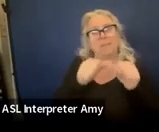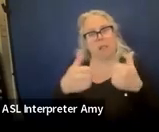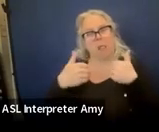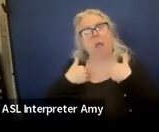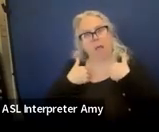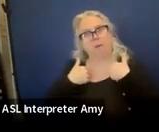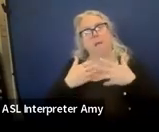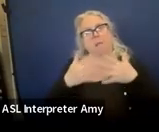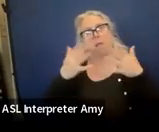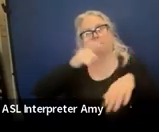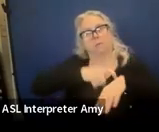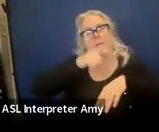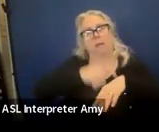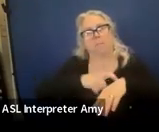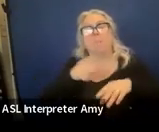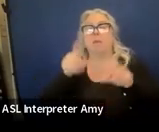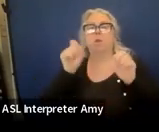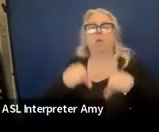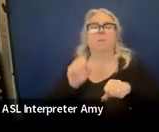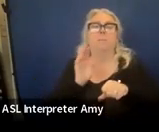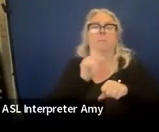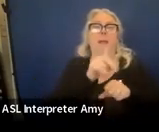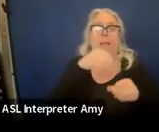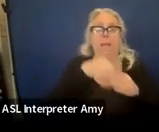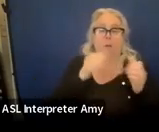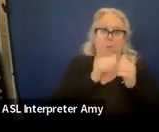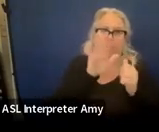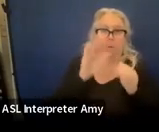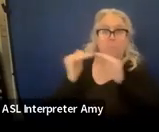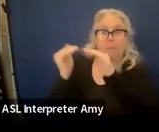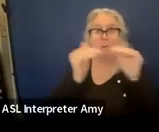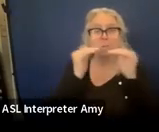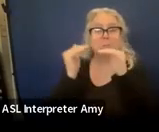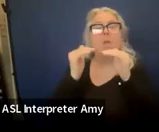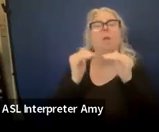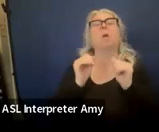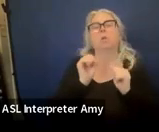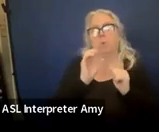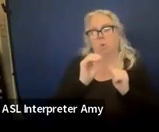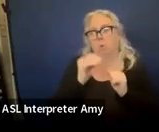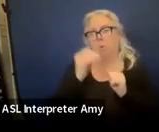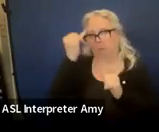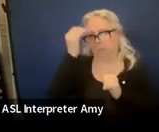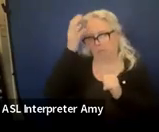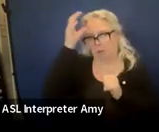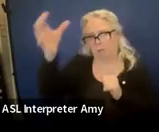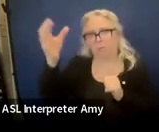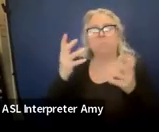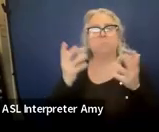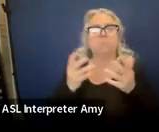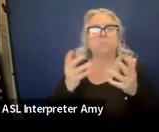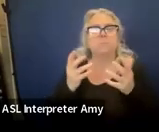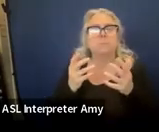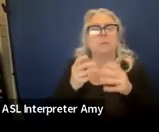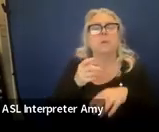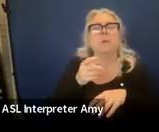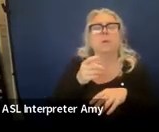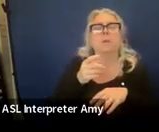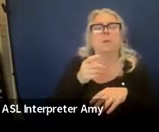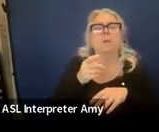quite a bit of time where they could be back in with their peers. So the idea is that the